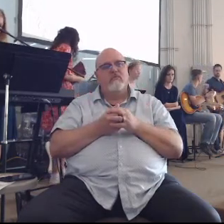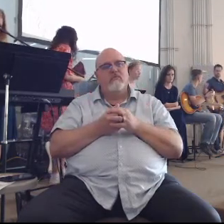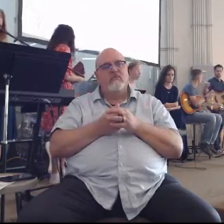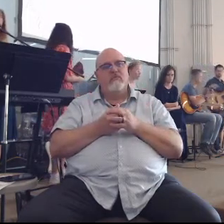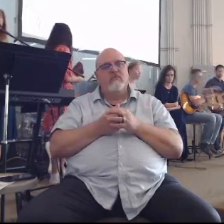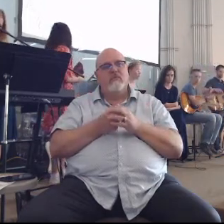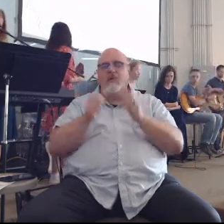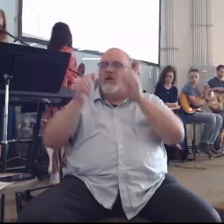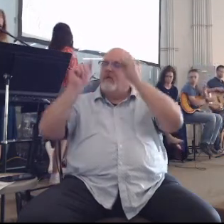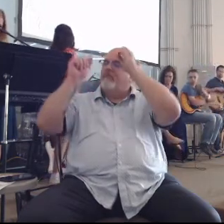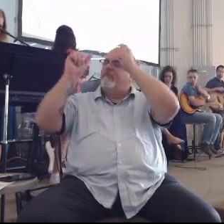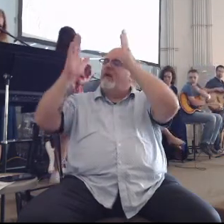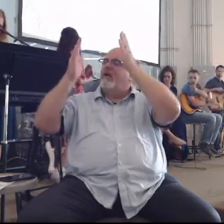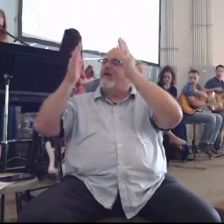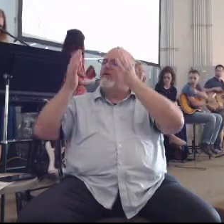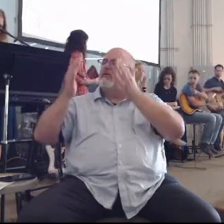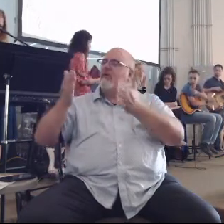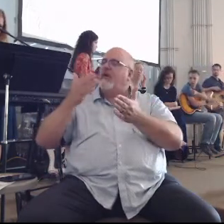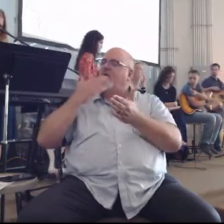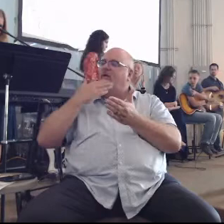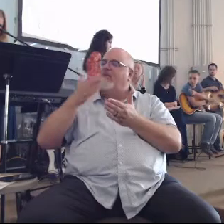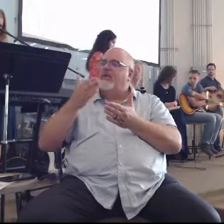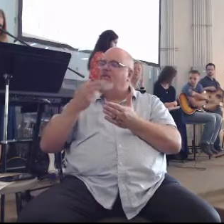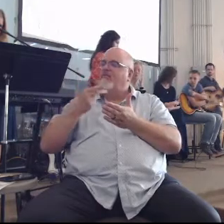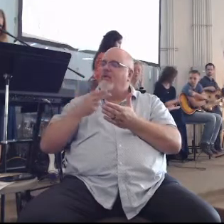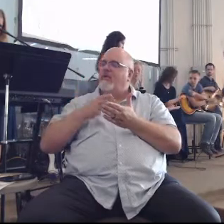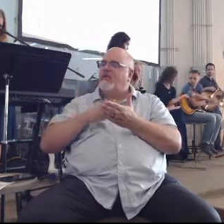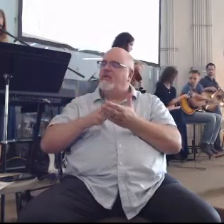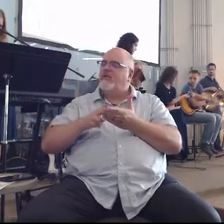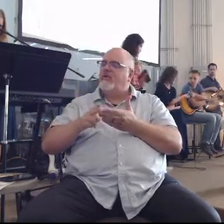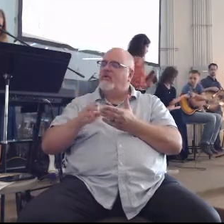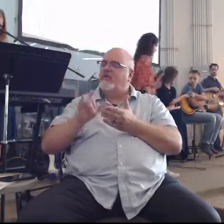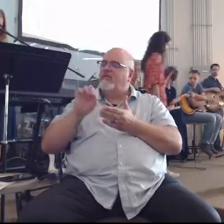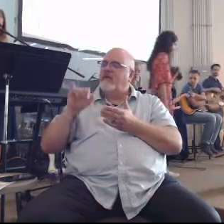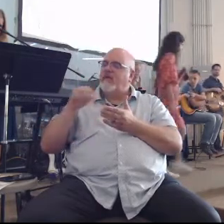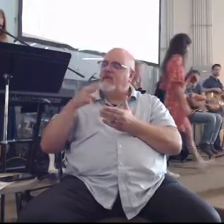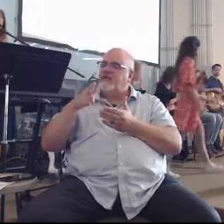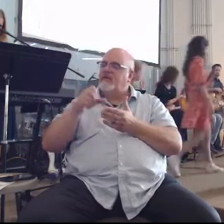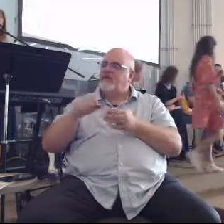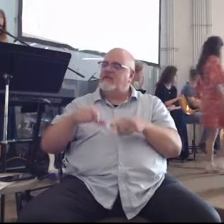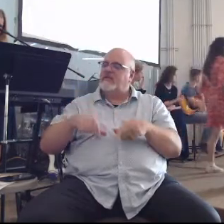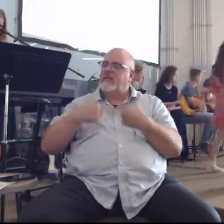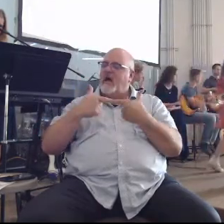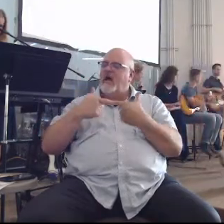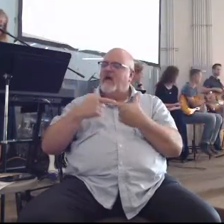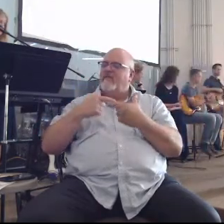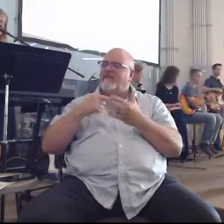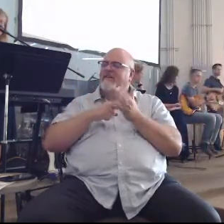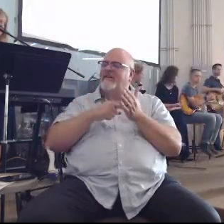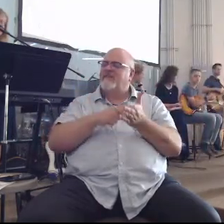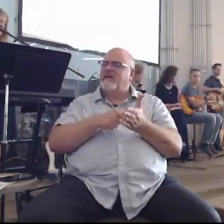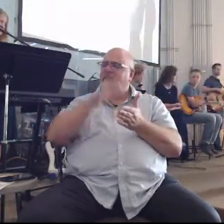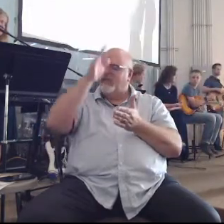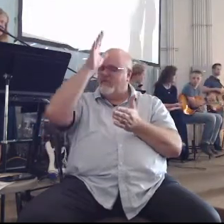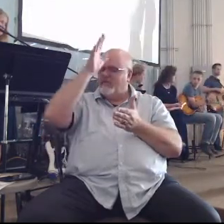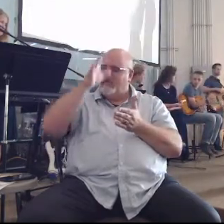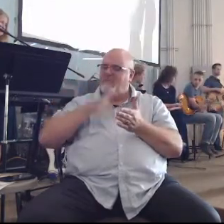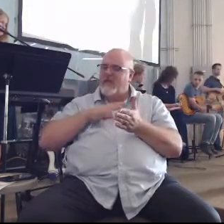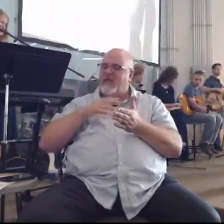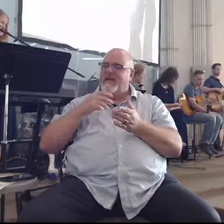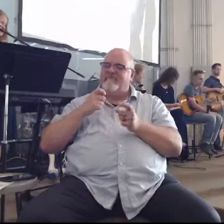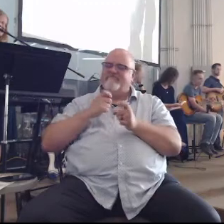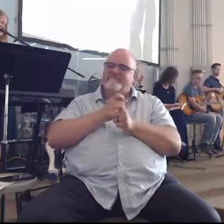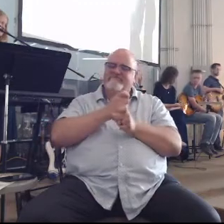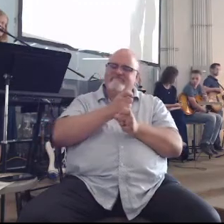father I just come to you and I thank you for the truth of Elijah's life for an example of a man who struggled